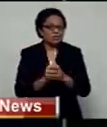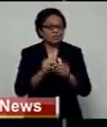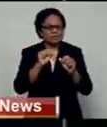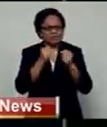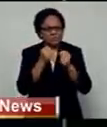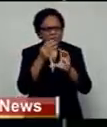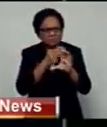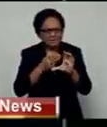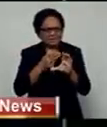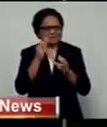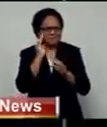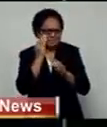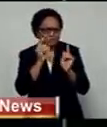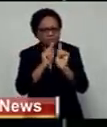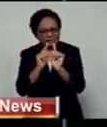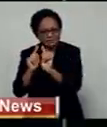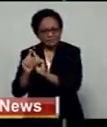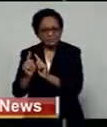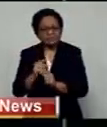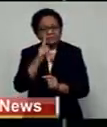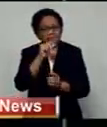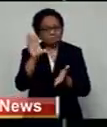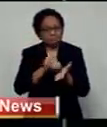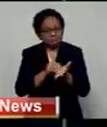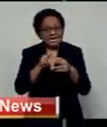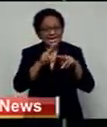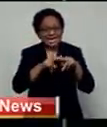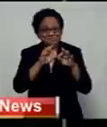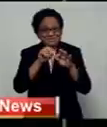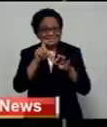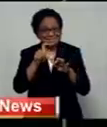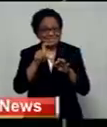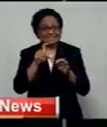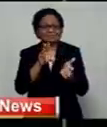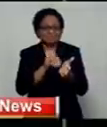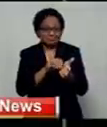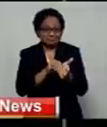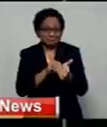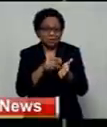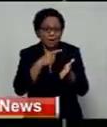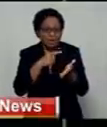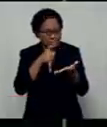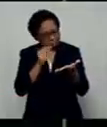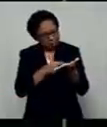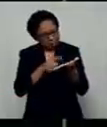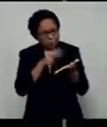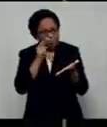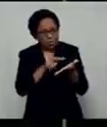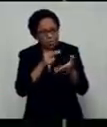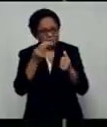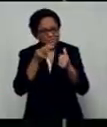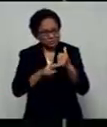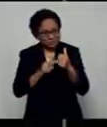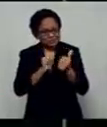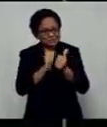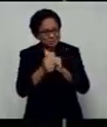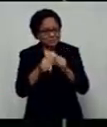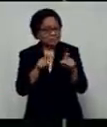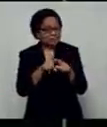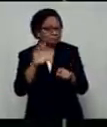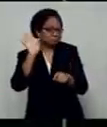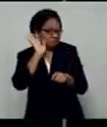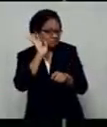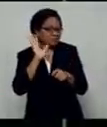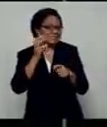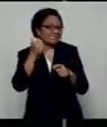media accounts. You can also download our FBC app to keep updated with the very latest in news and sports and also listen to our six